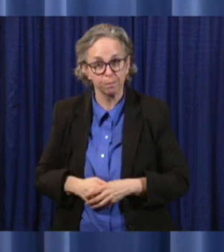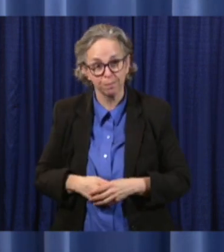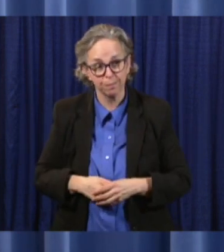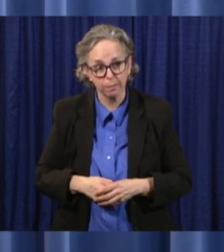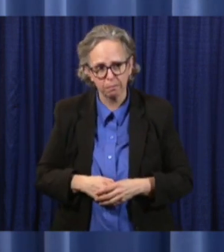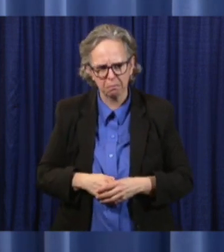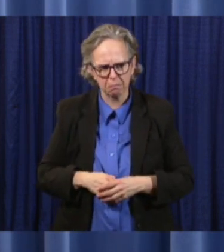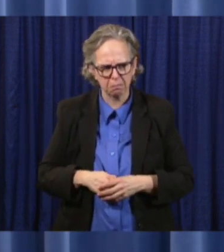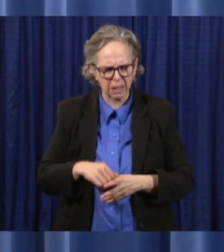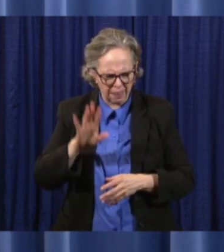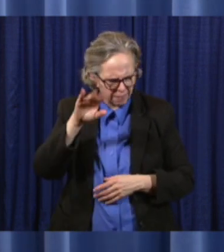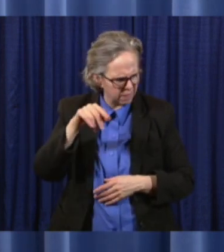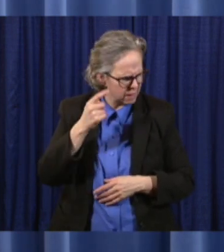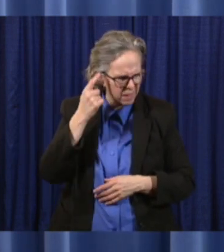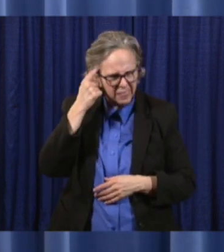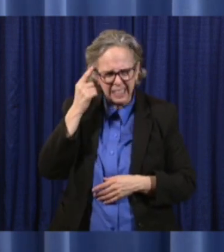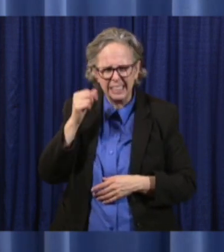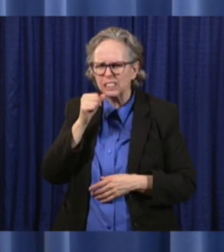I think, yesterday or the day before.